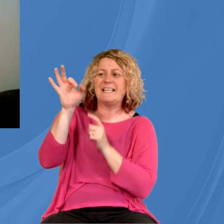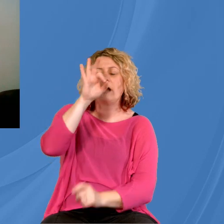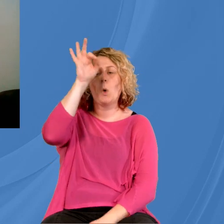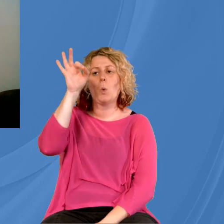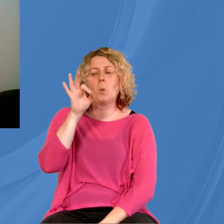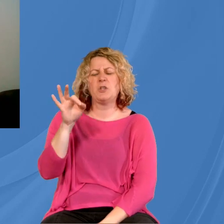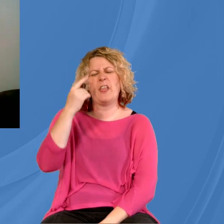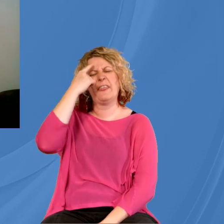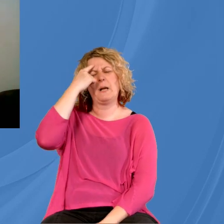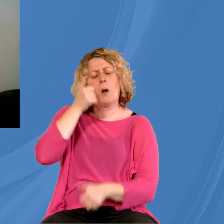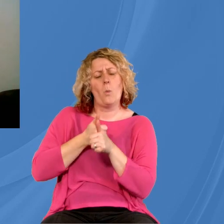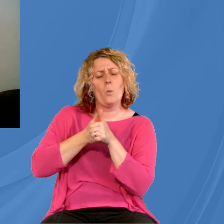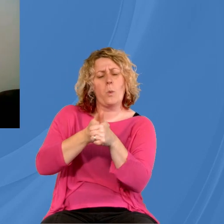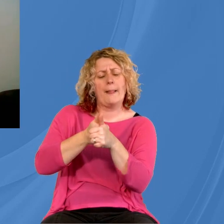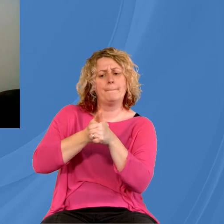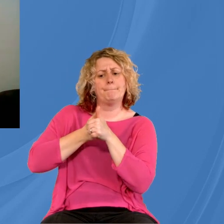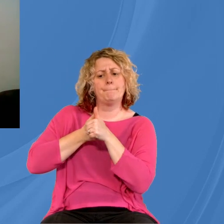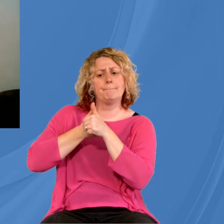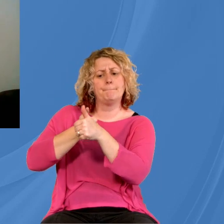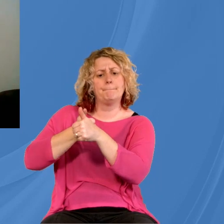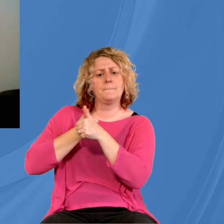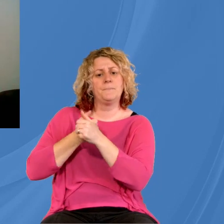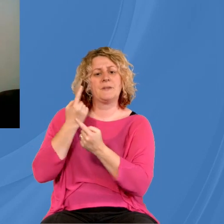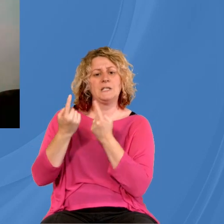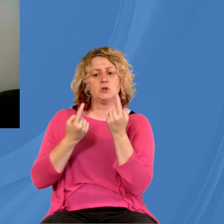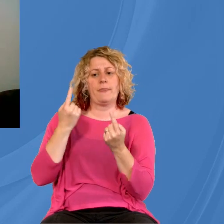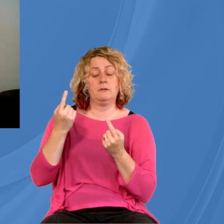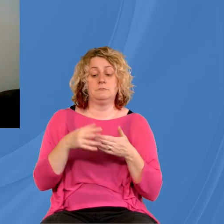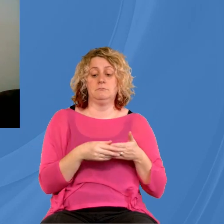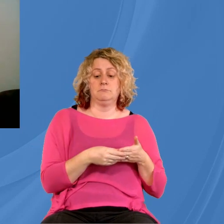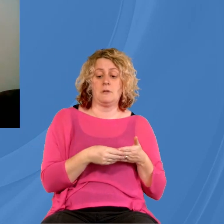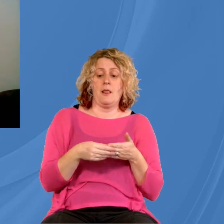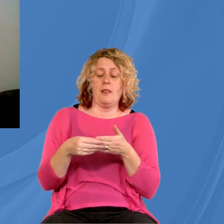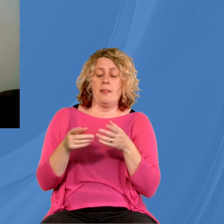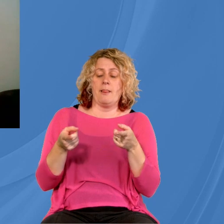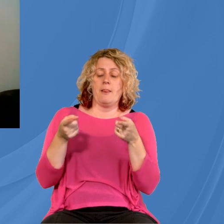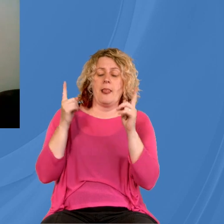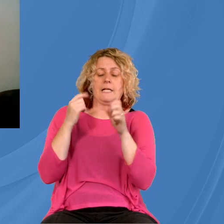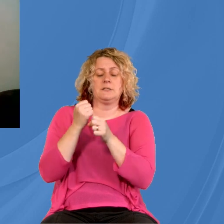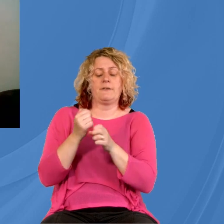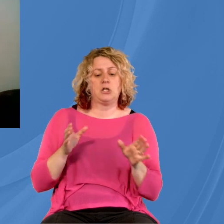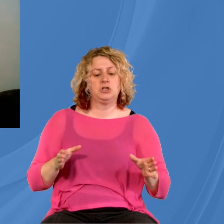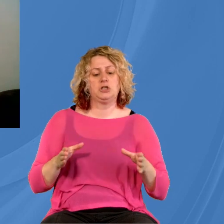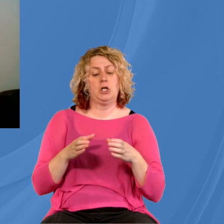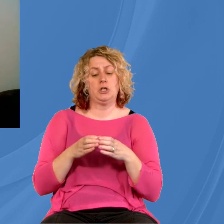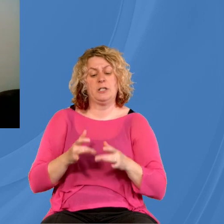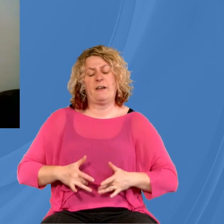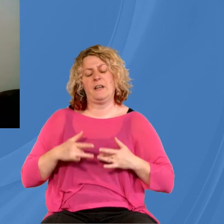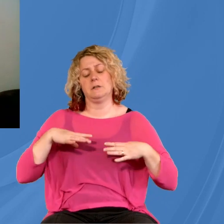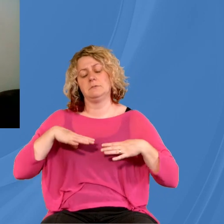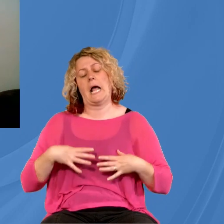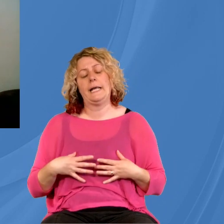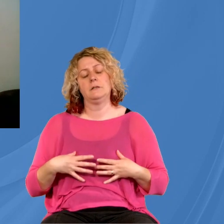we help one another. Leaders of our churches are tired, they're often empty. Are there particular things that you would